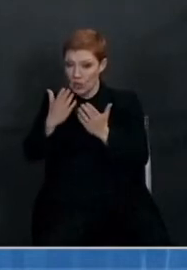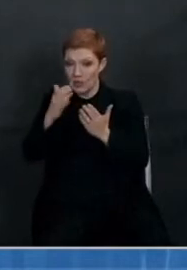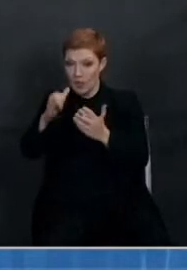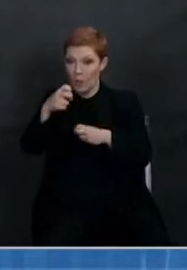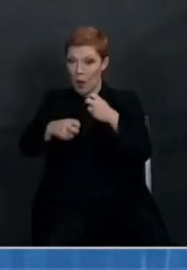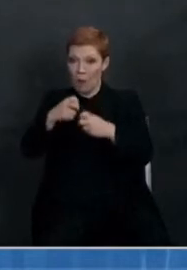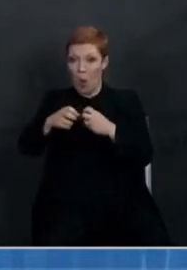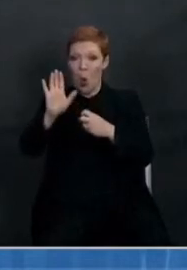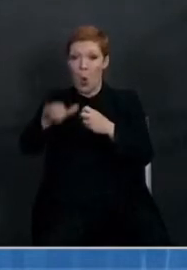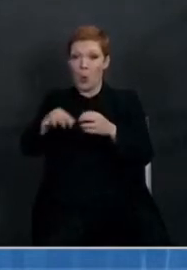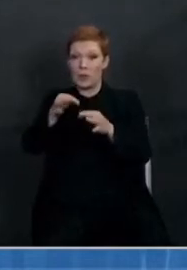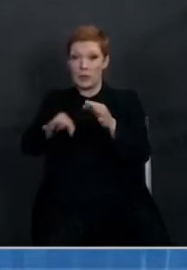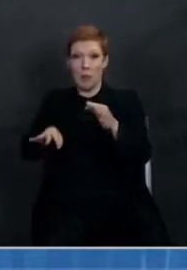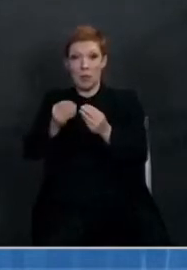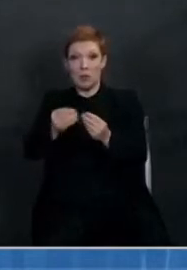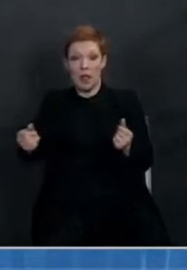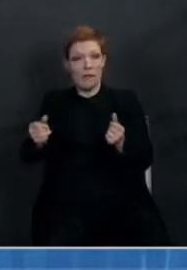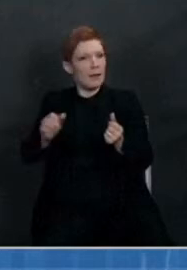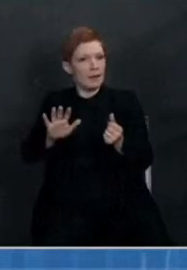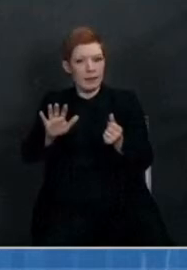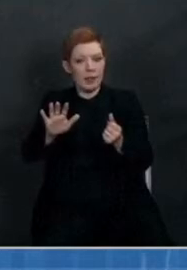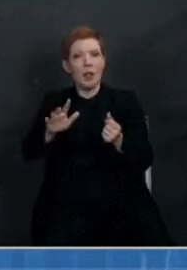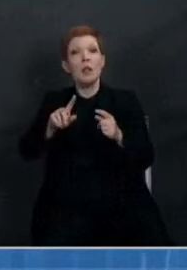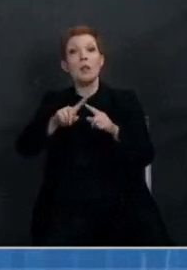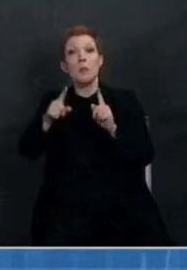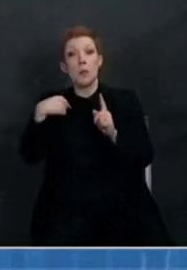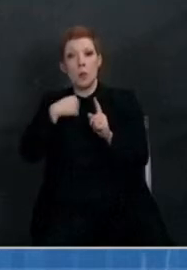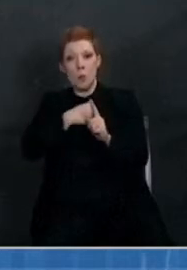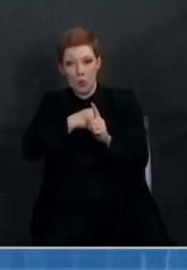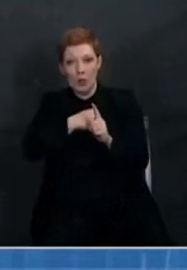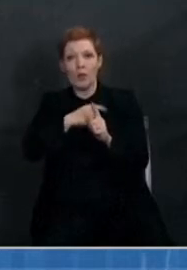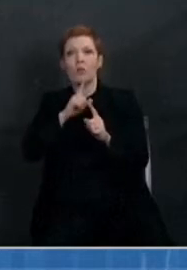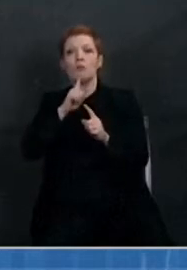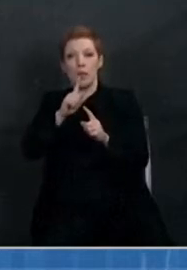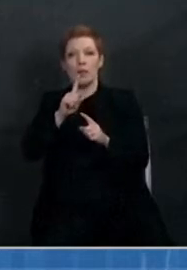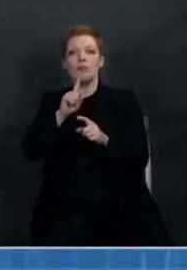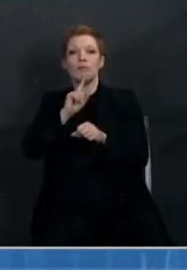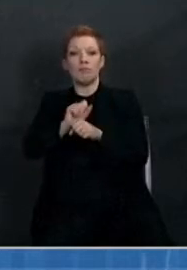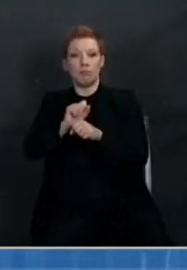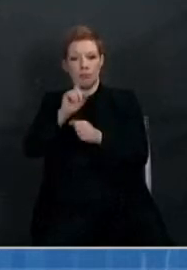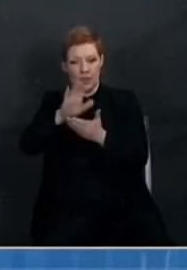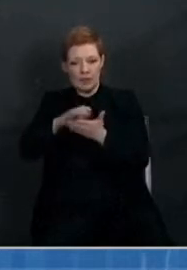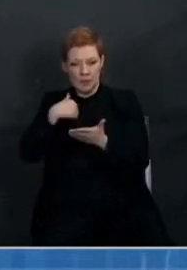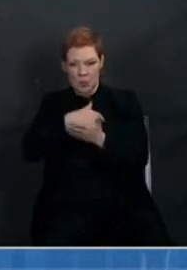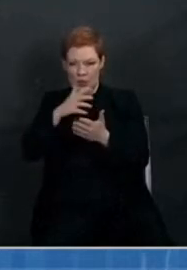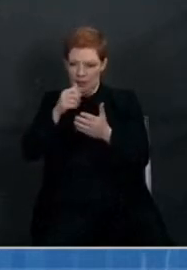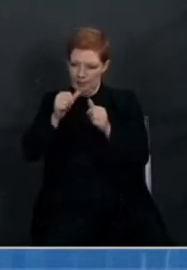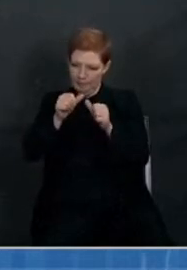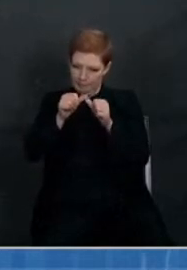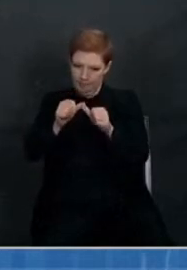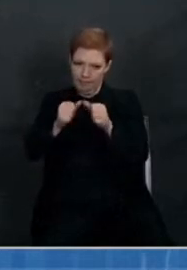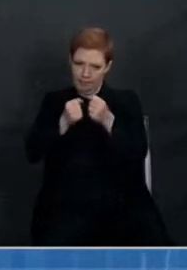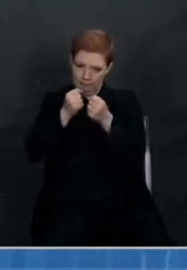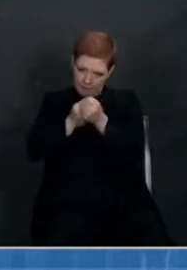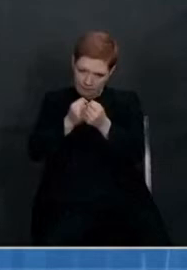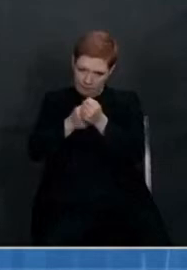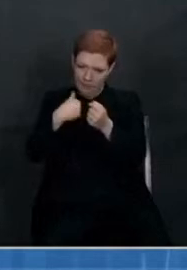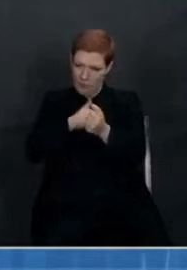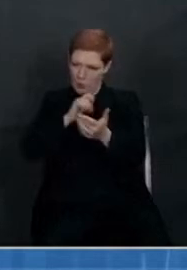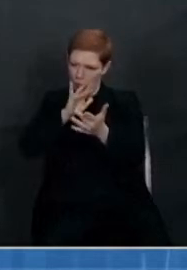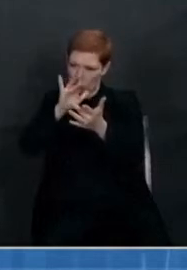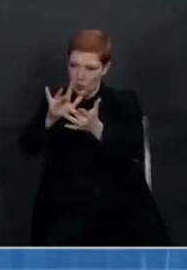solved. What we do believe, though, is that the way we get America vaccinated and the emphasis we place on reaching the hardest hit communities